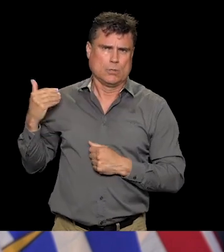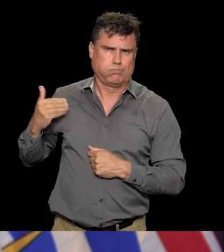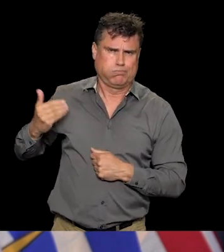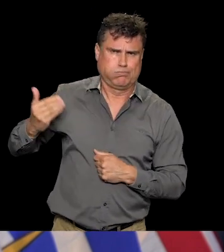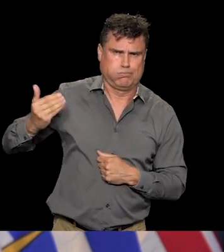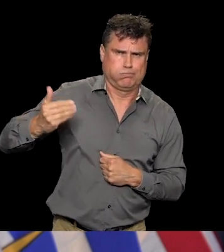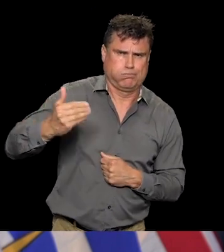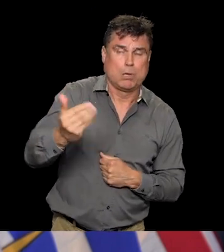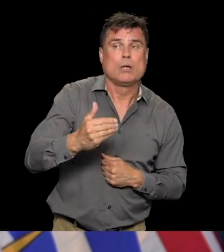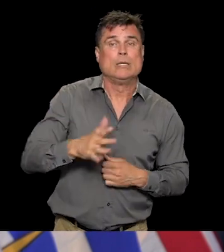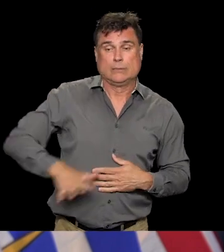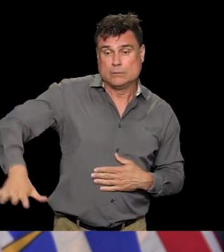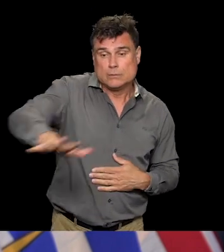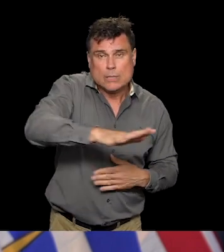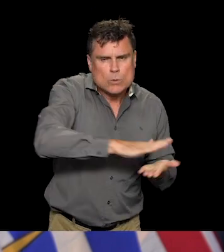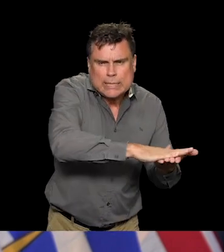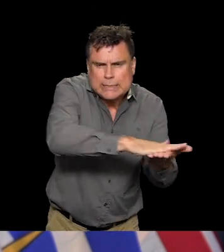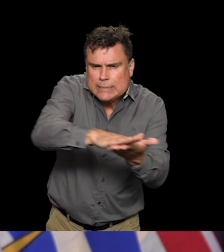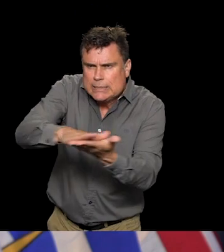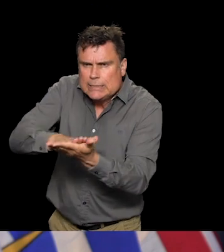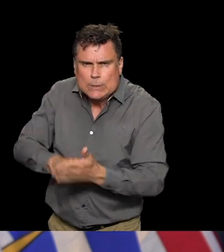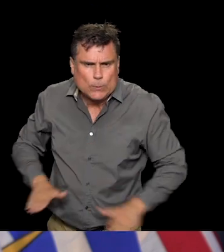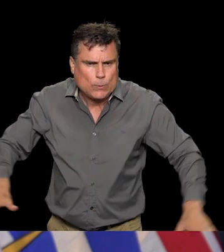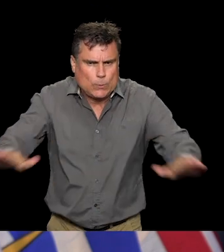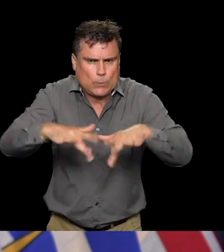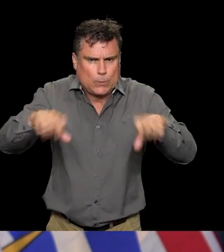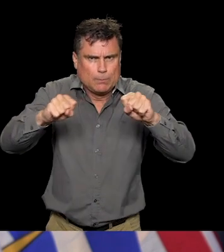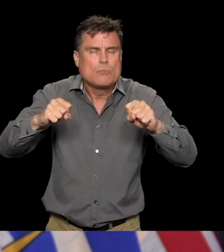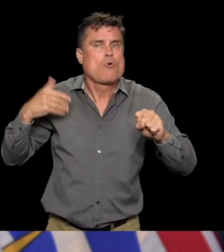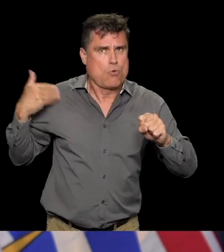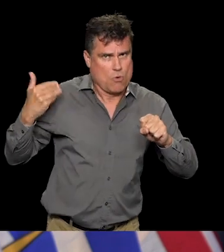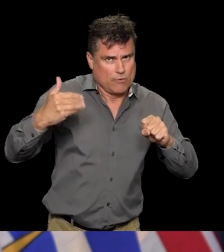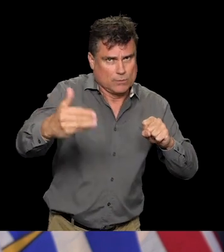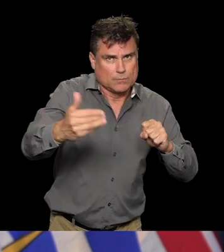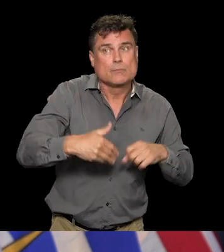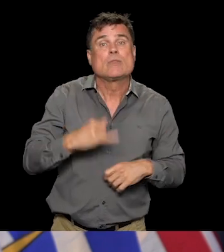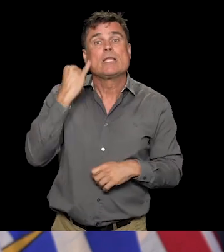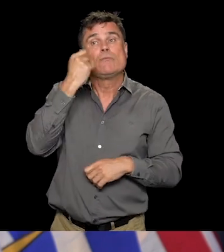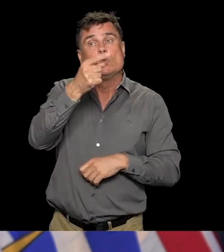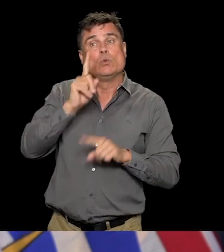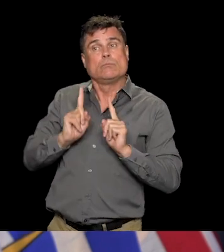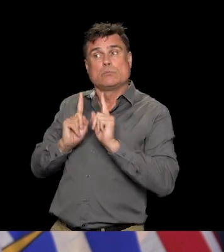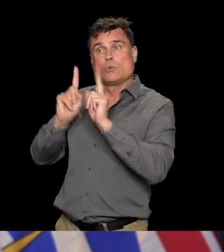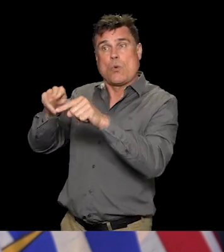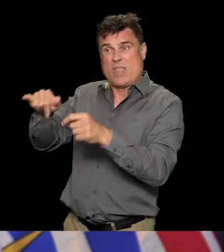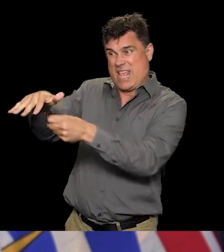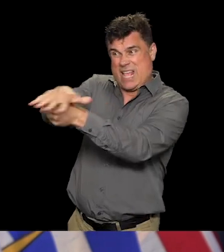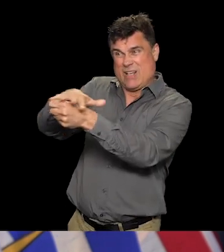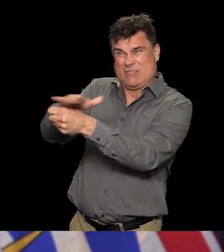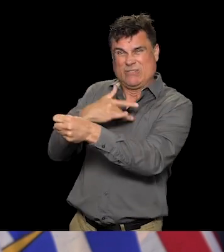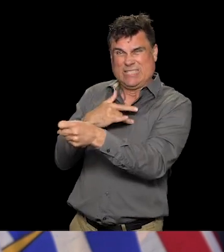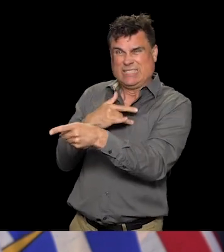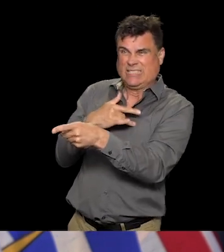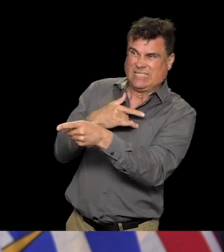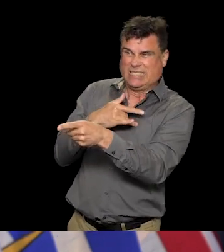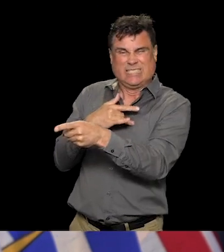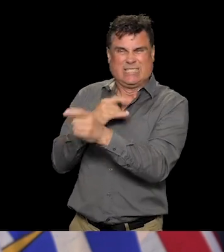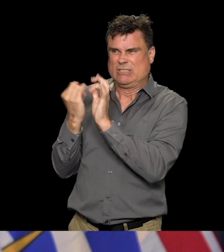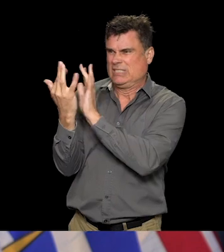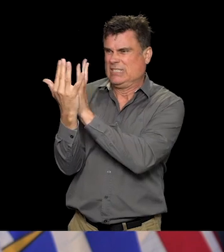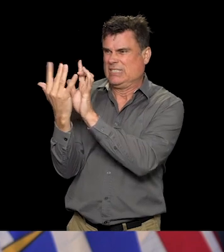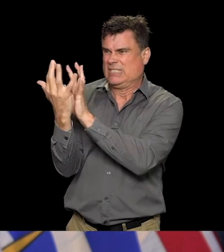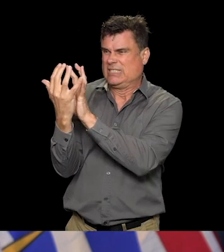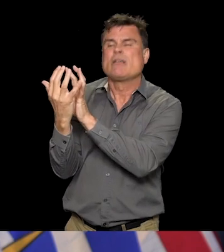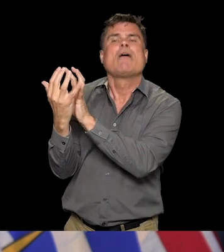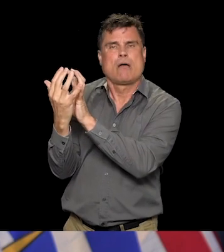environment, and the added layer of wearing a mask if we're in those situations where we might not be able to maintain our